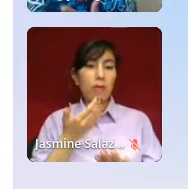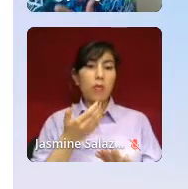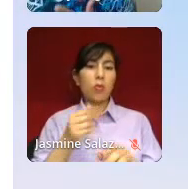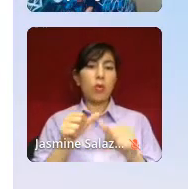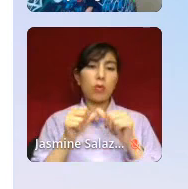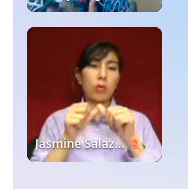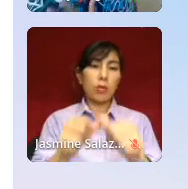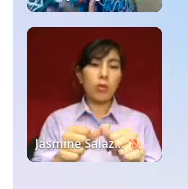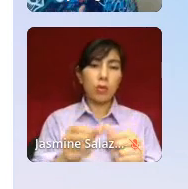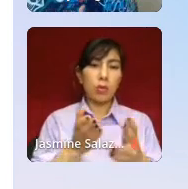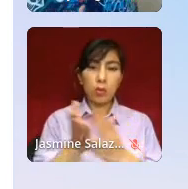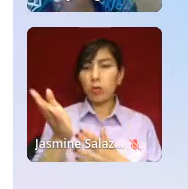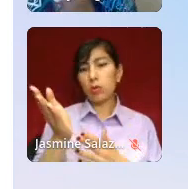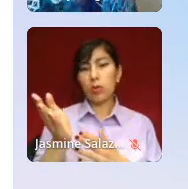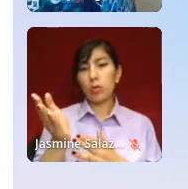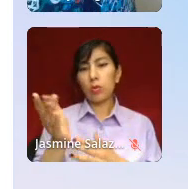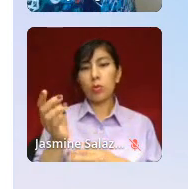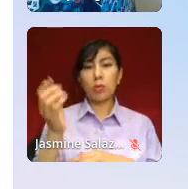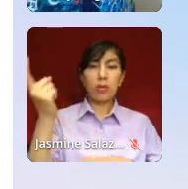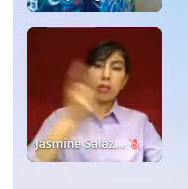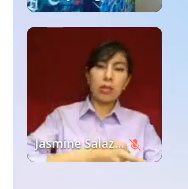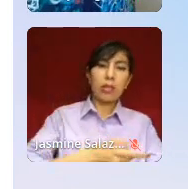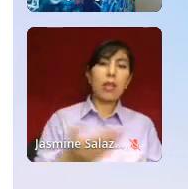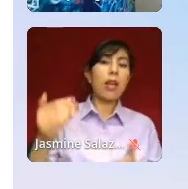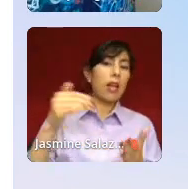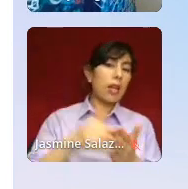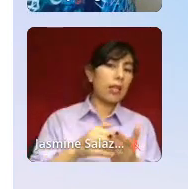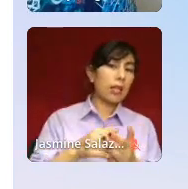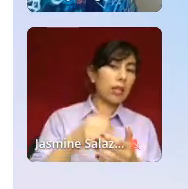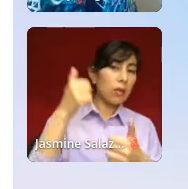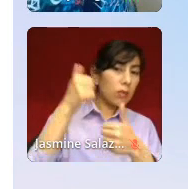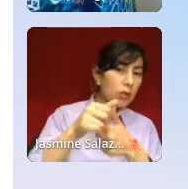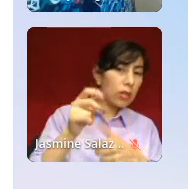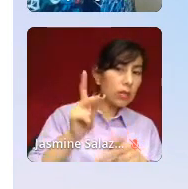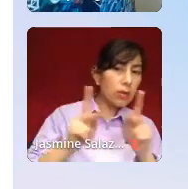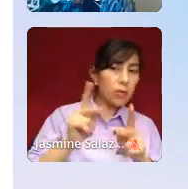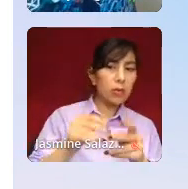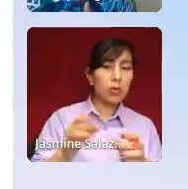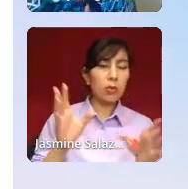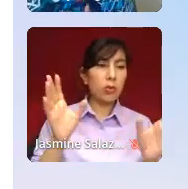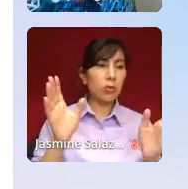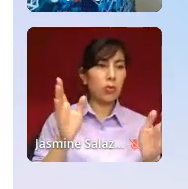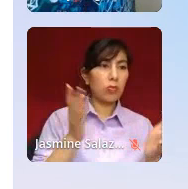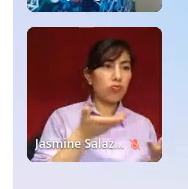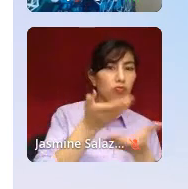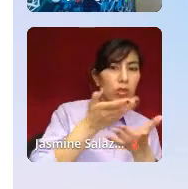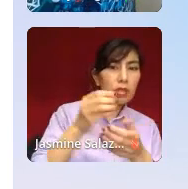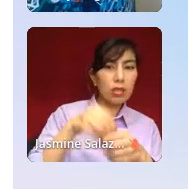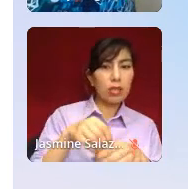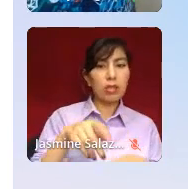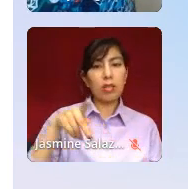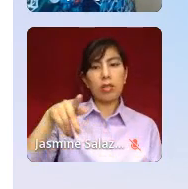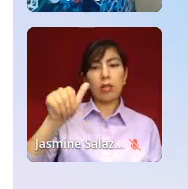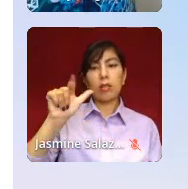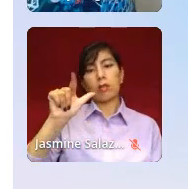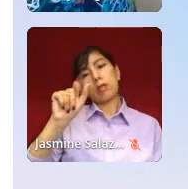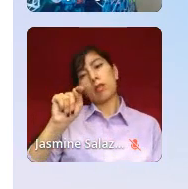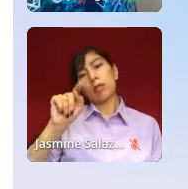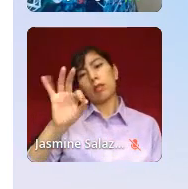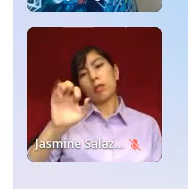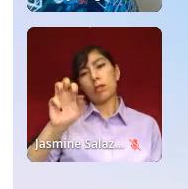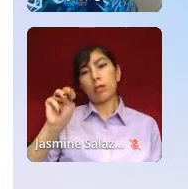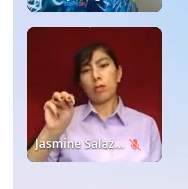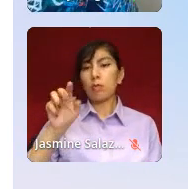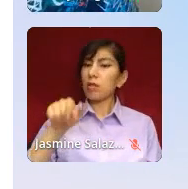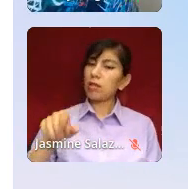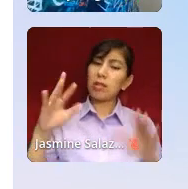on through the rest of the day. Again, reminding folks to engage in the platform. This summit can be just a